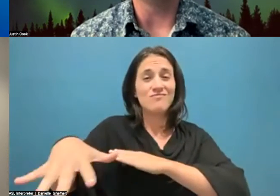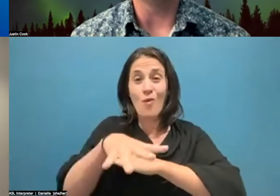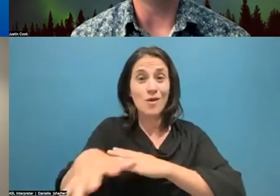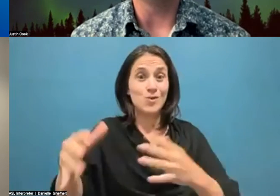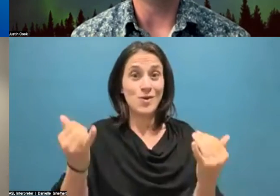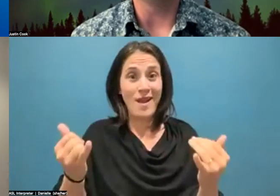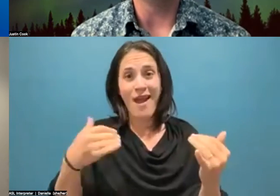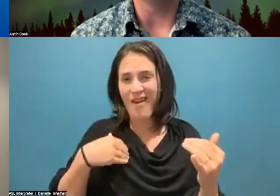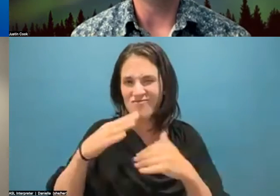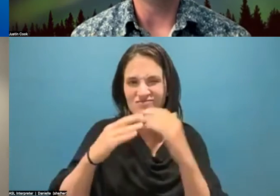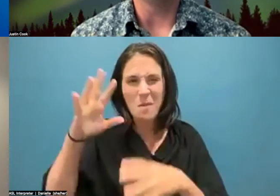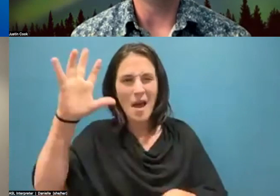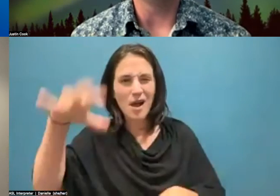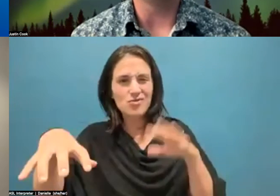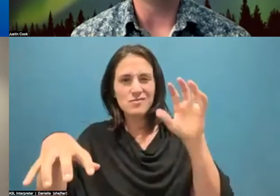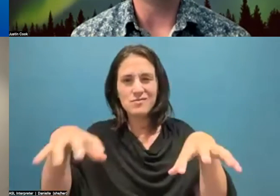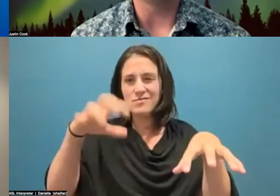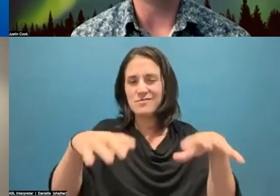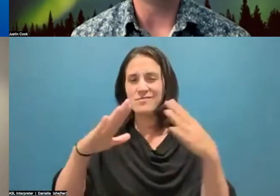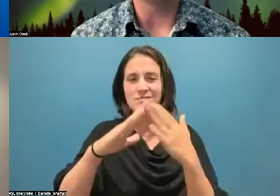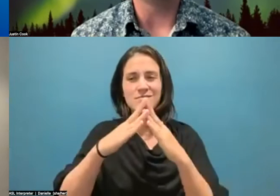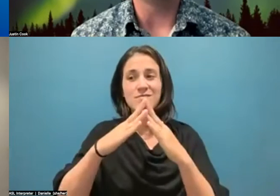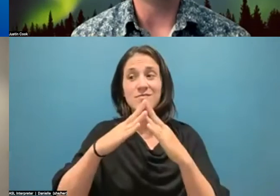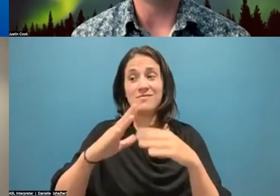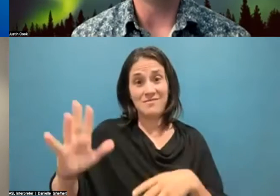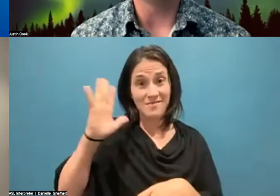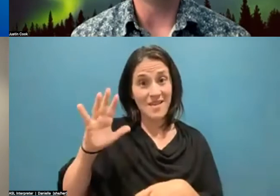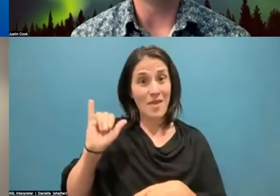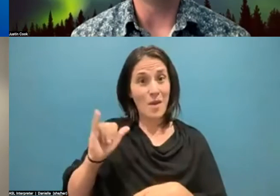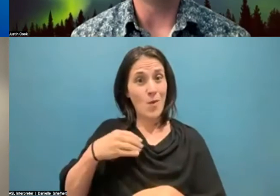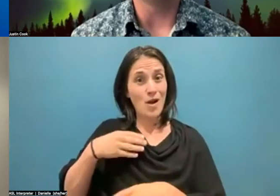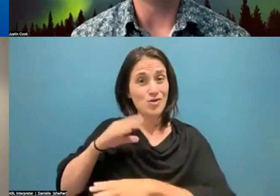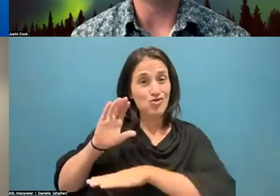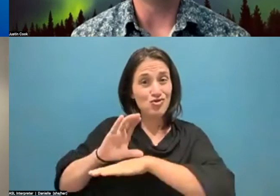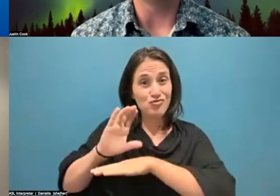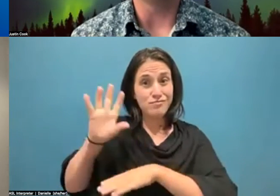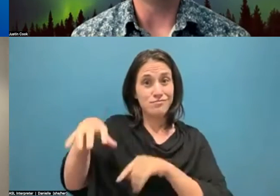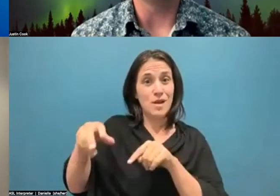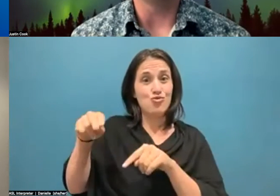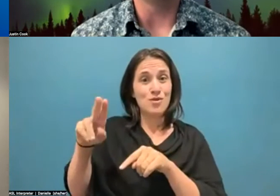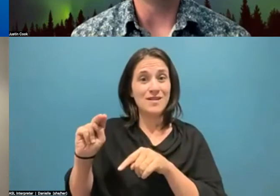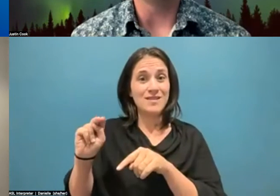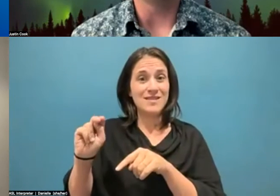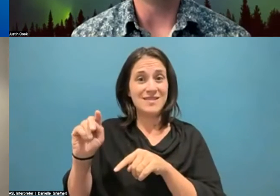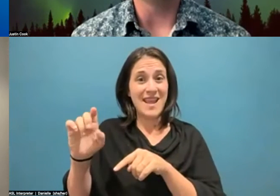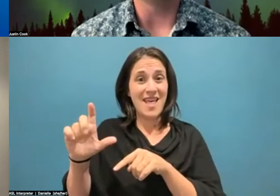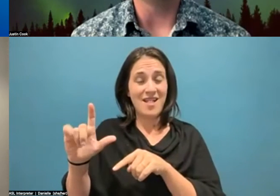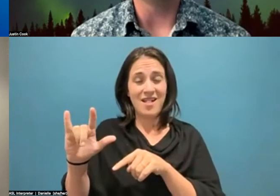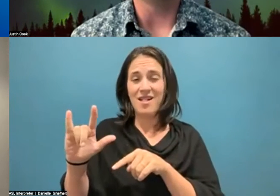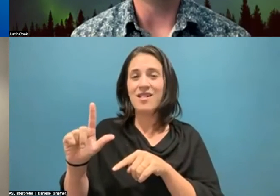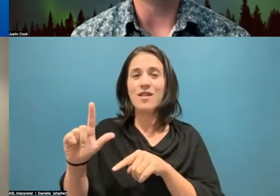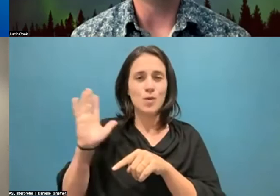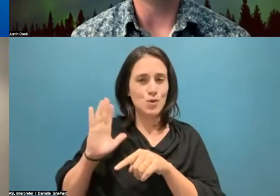Tarboro, over the old white clapboard church flooded by hurricanes in Princeville, and over Freedom Hill, the sacred site